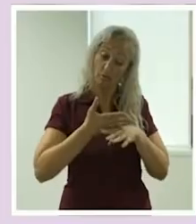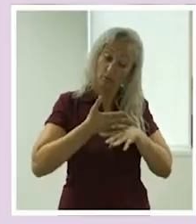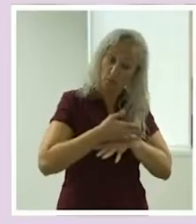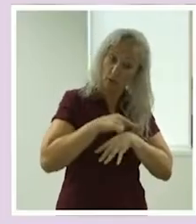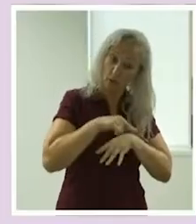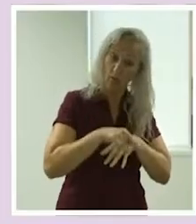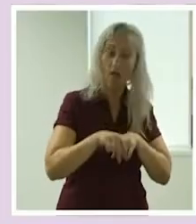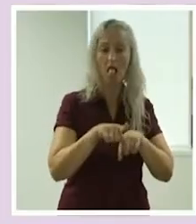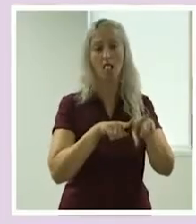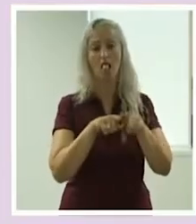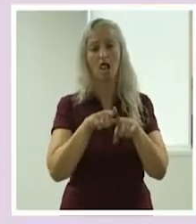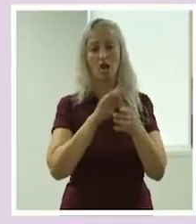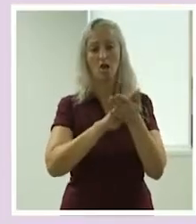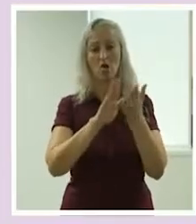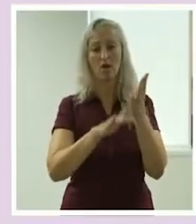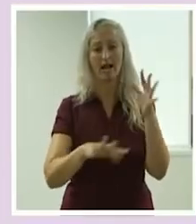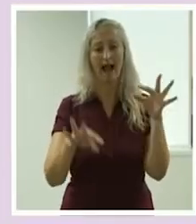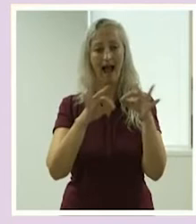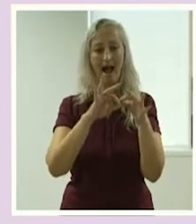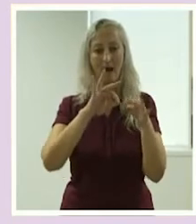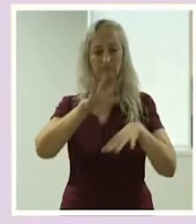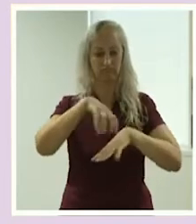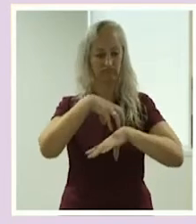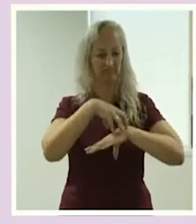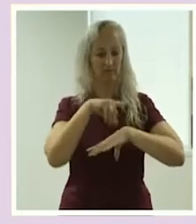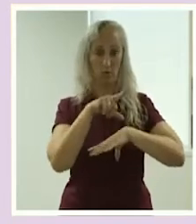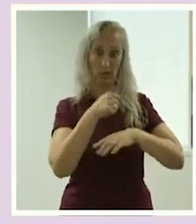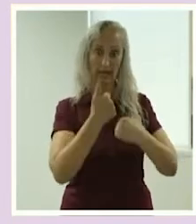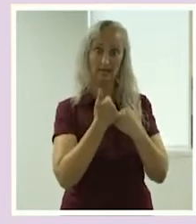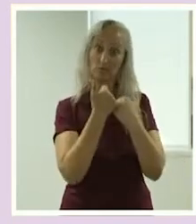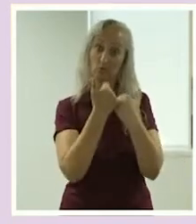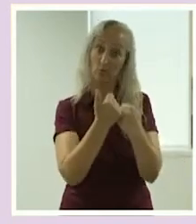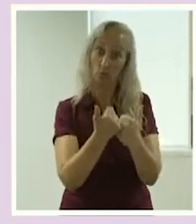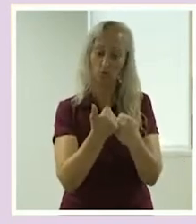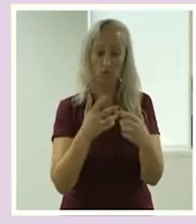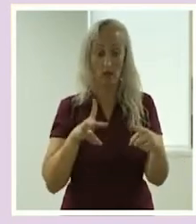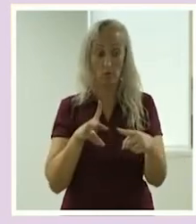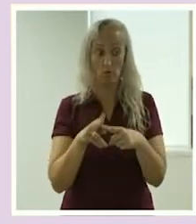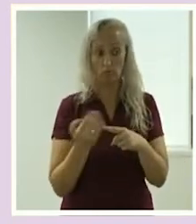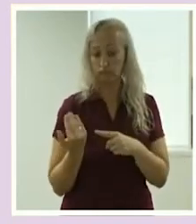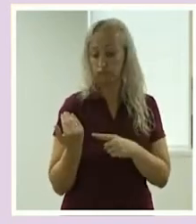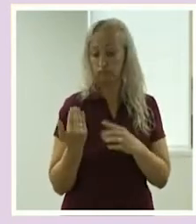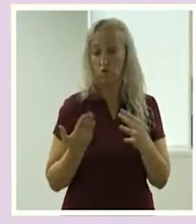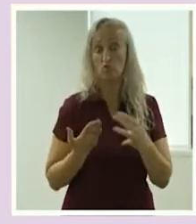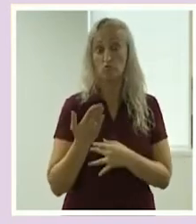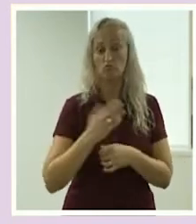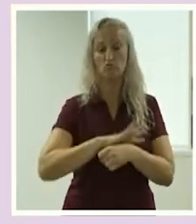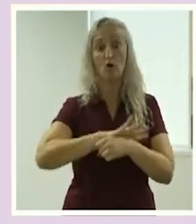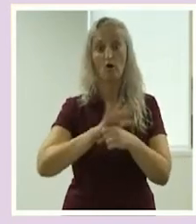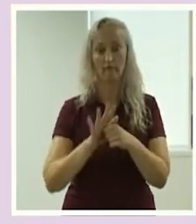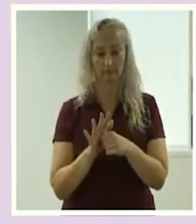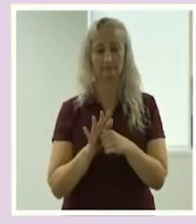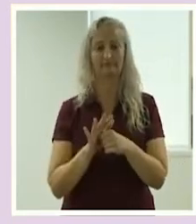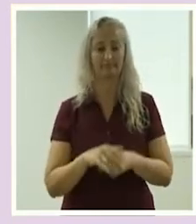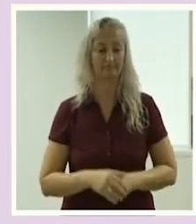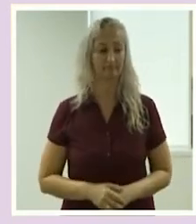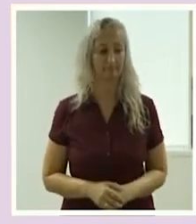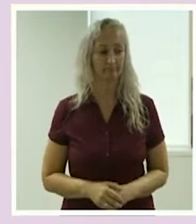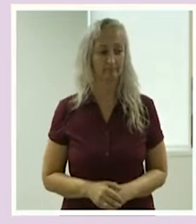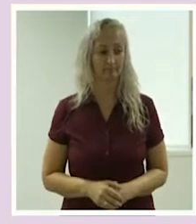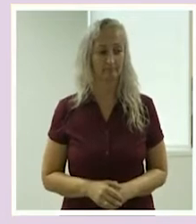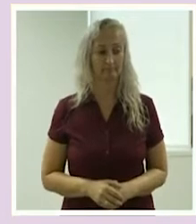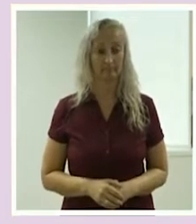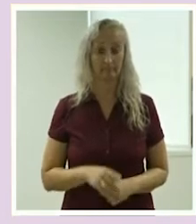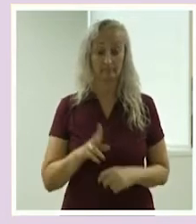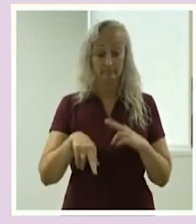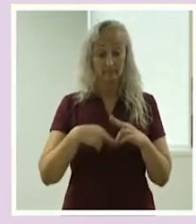hub. That's another way that we can support you. And this was also launched during COVID-19. When you're an active member of the Mabel